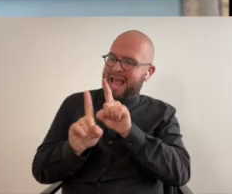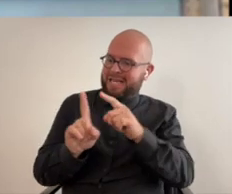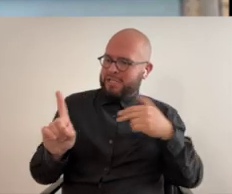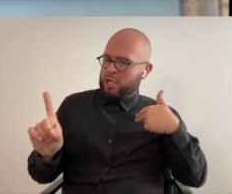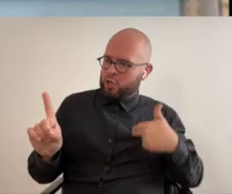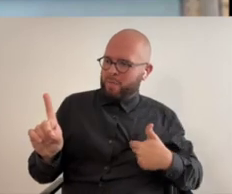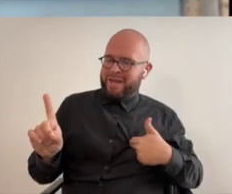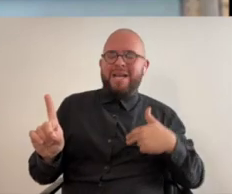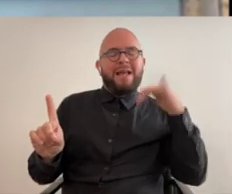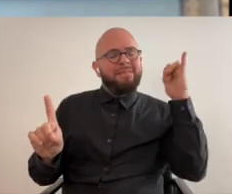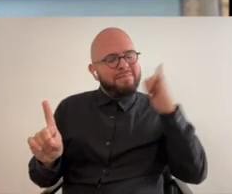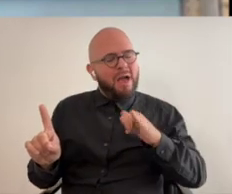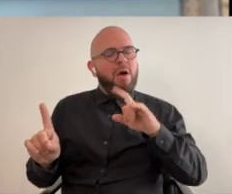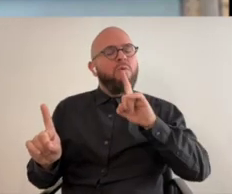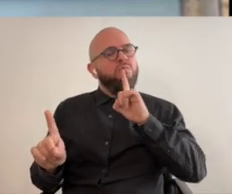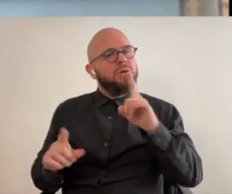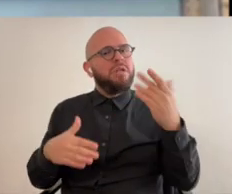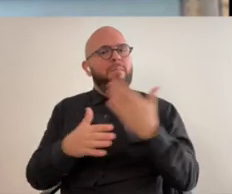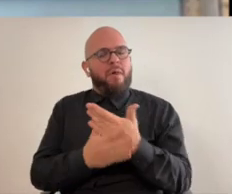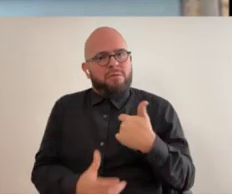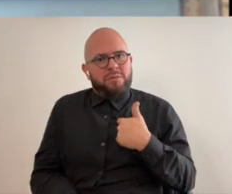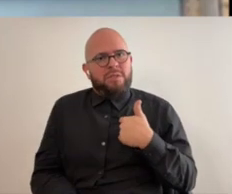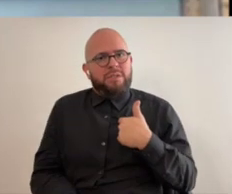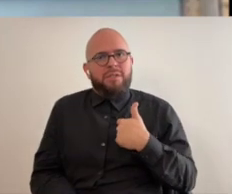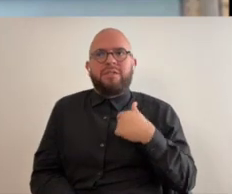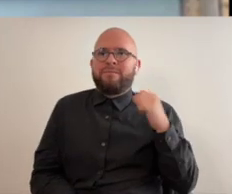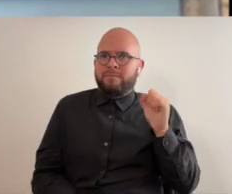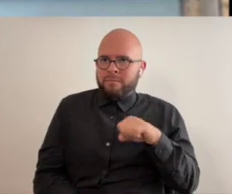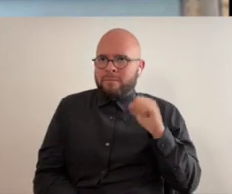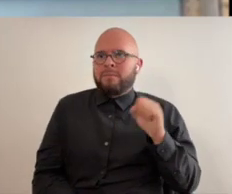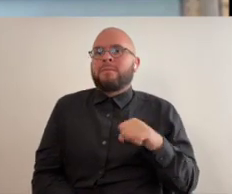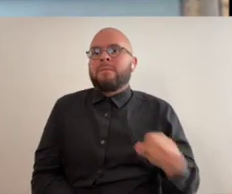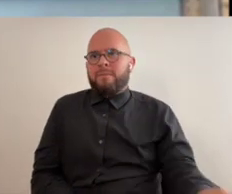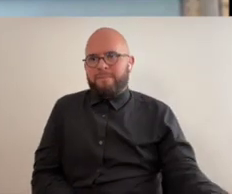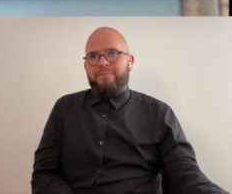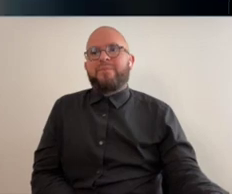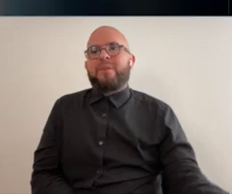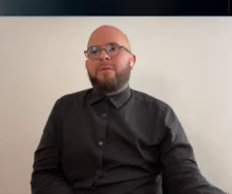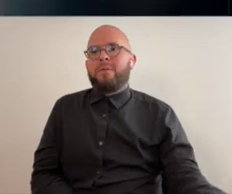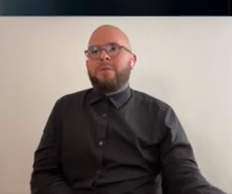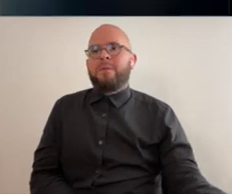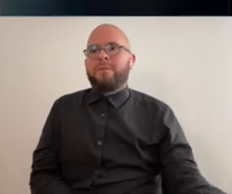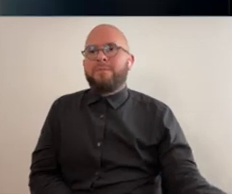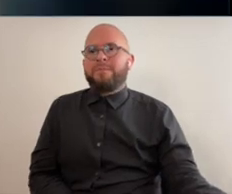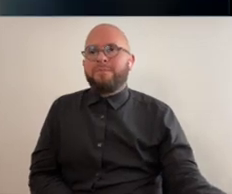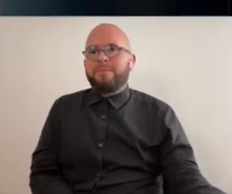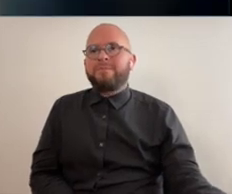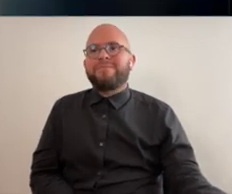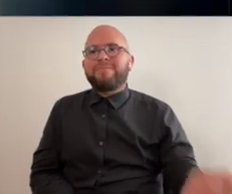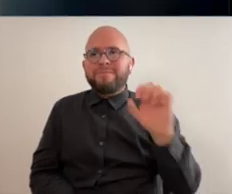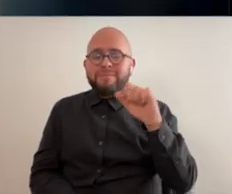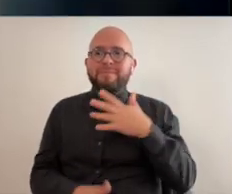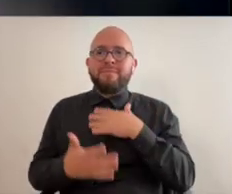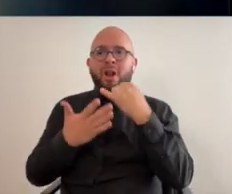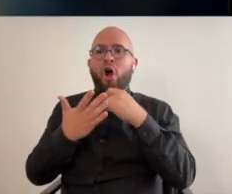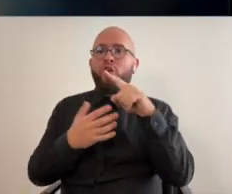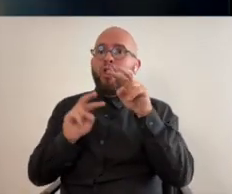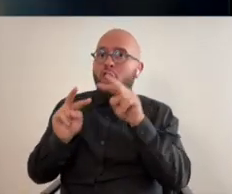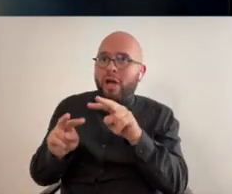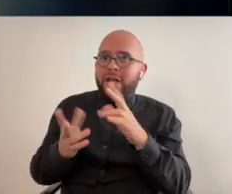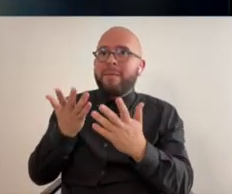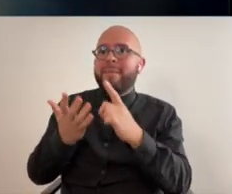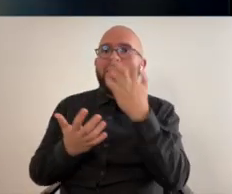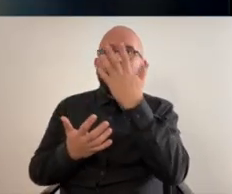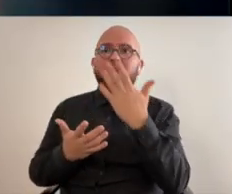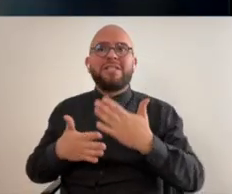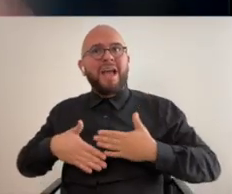human fully and that is the thing that really bothers me that's that's the thing is i mean my art when you look at it